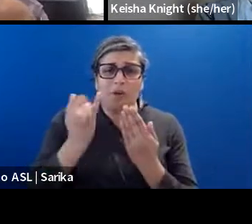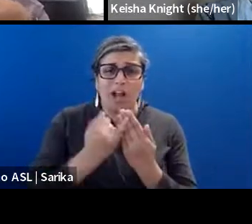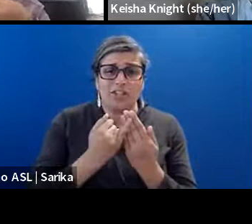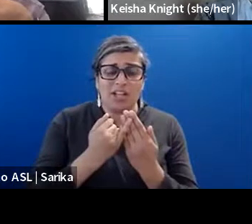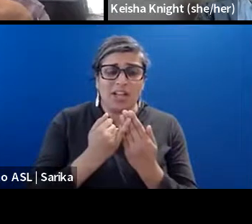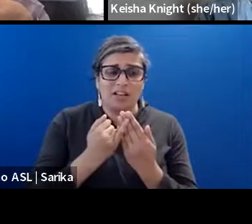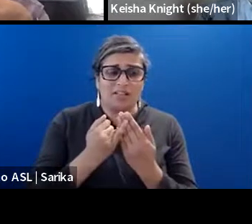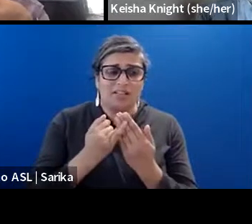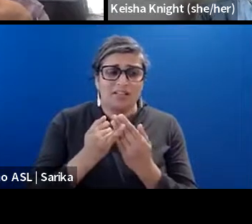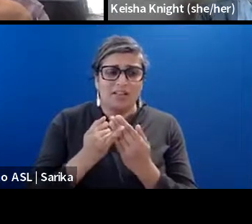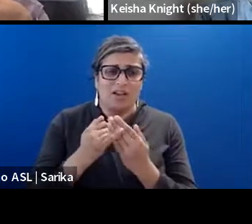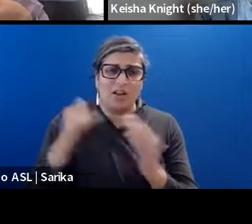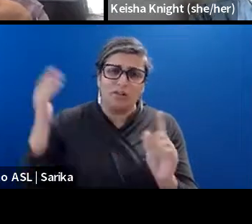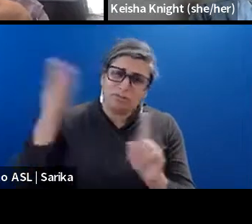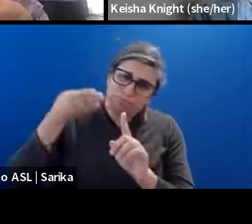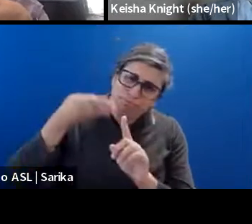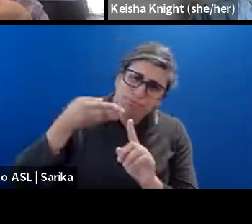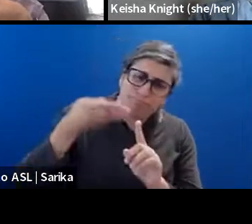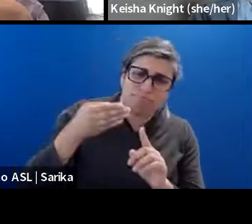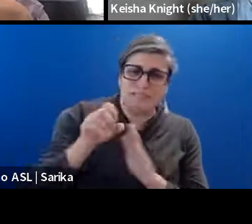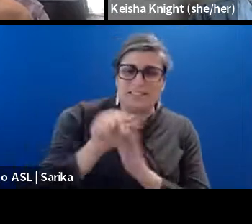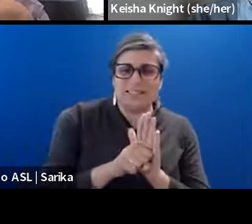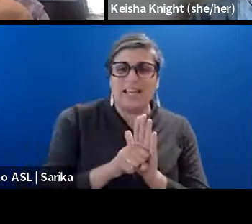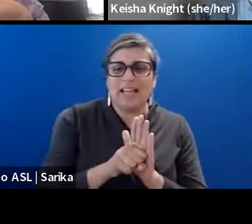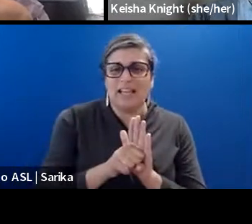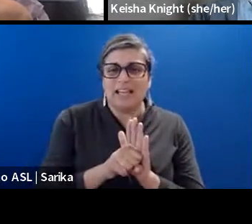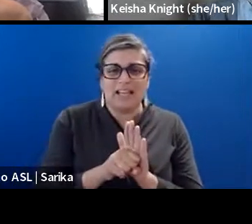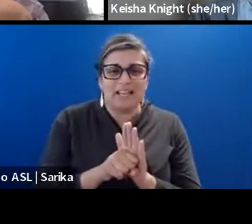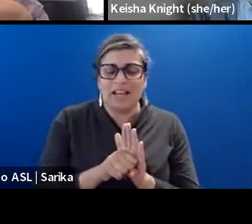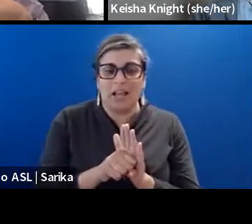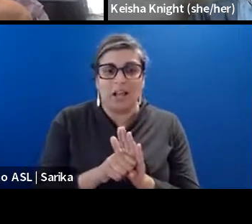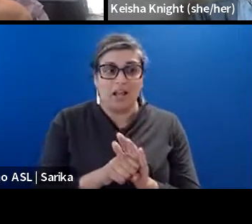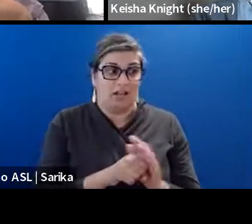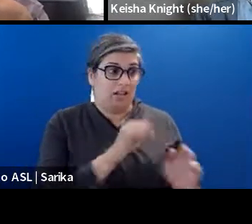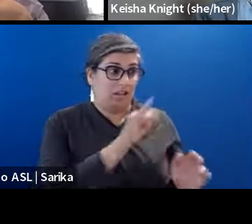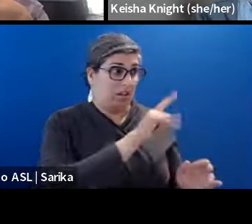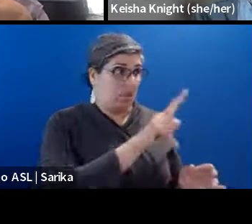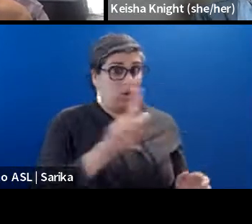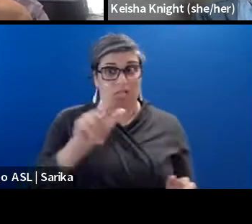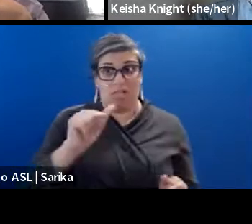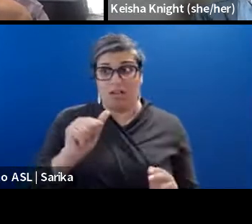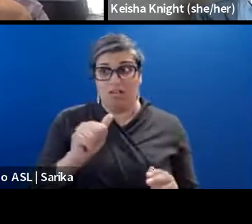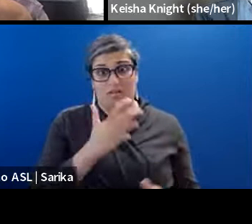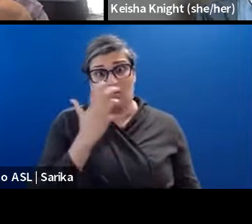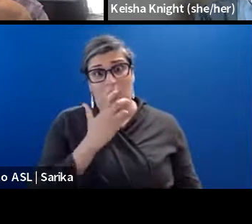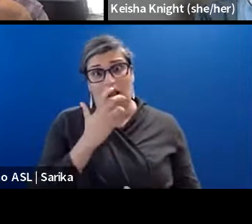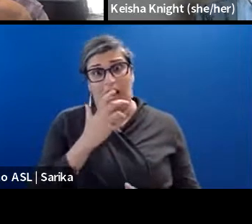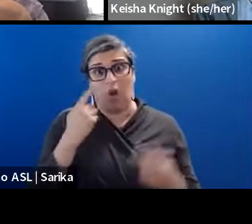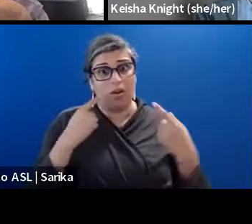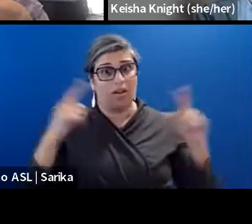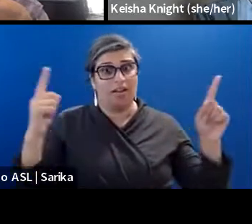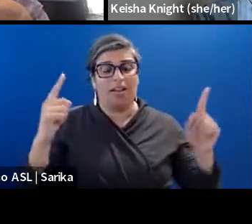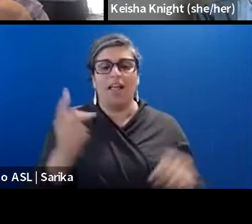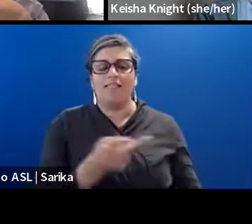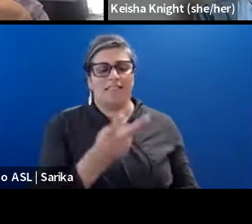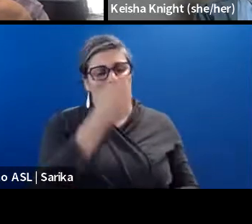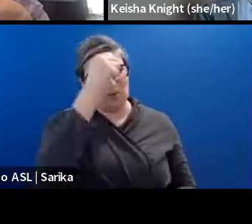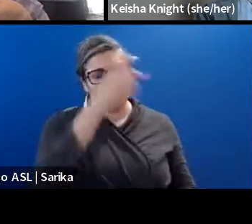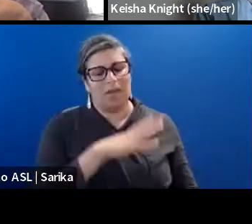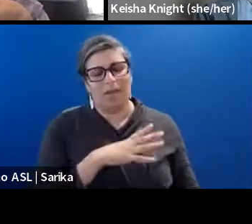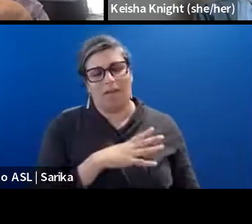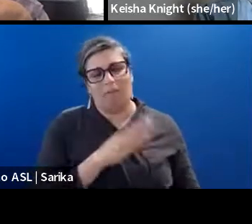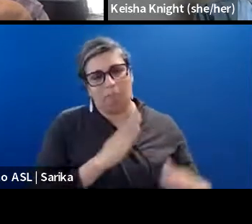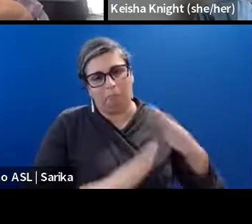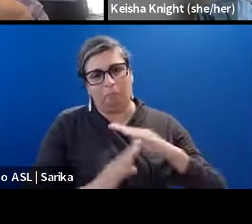both Louisiana and Illinois are extremely successful. And I would say, cause these two gentlemen are very humble. It also has a lot